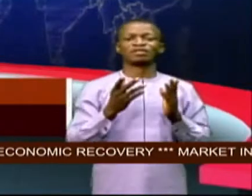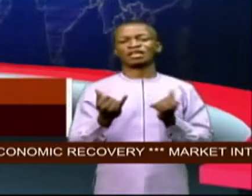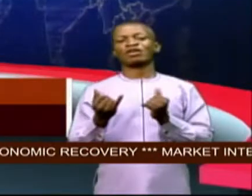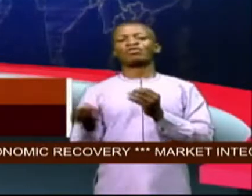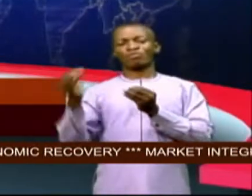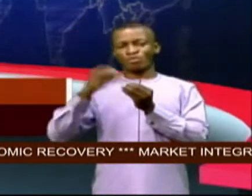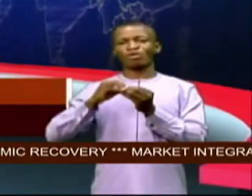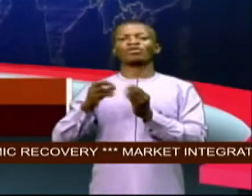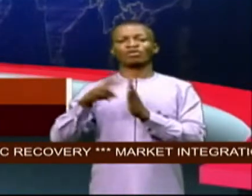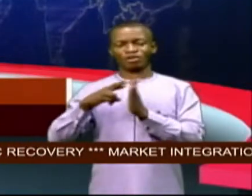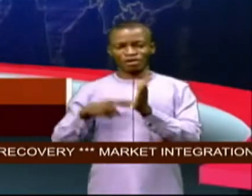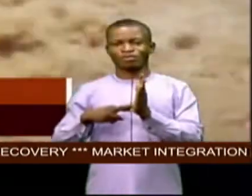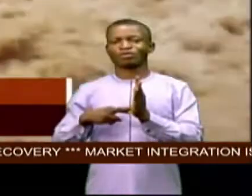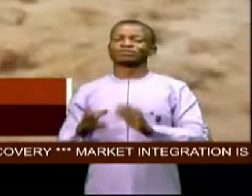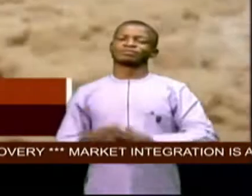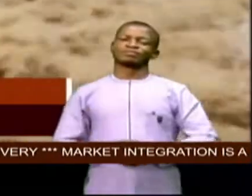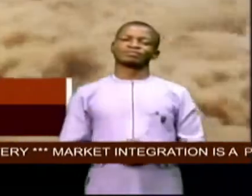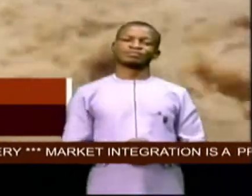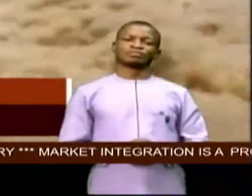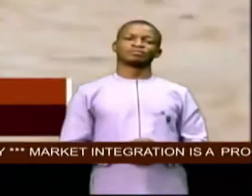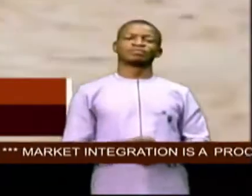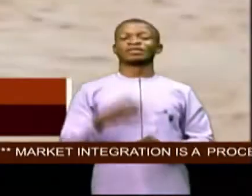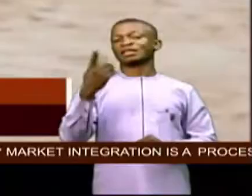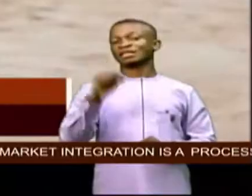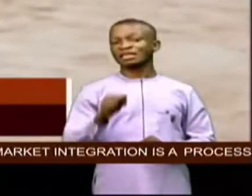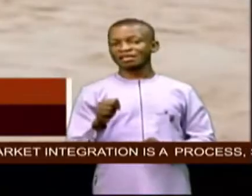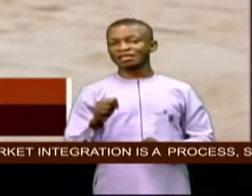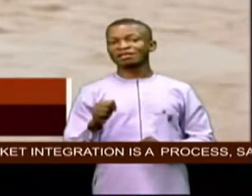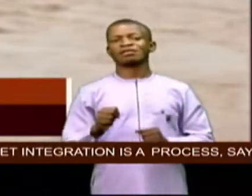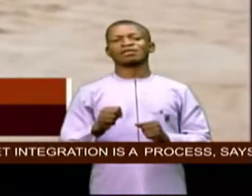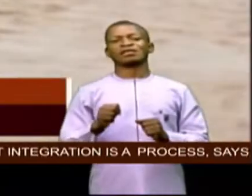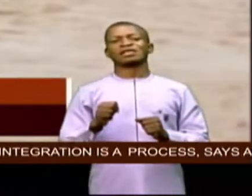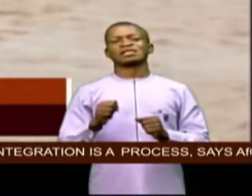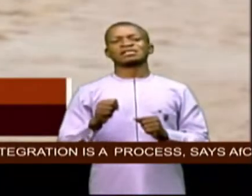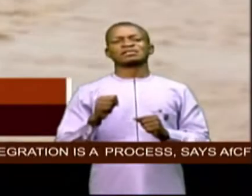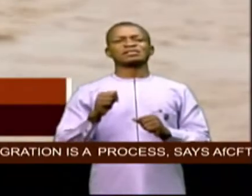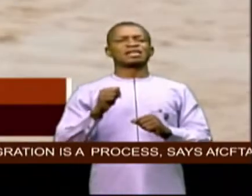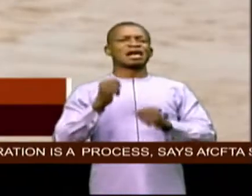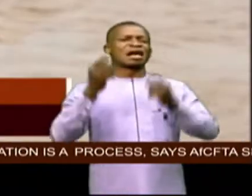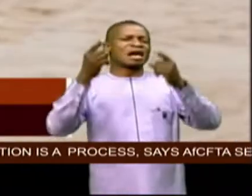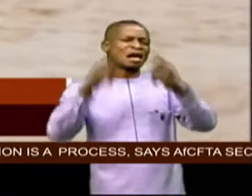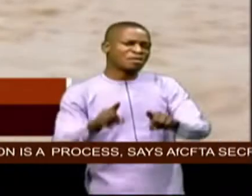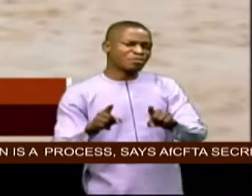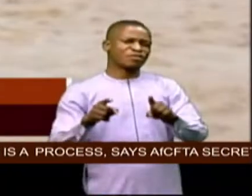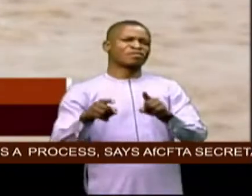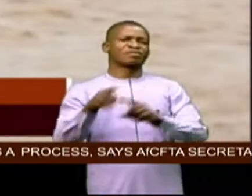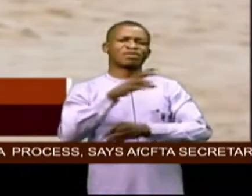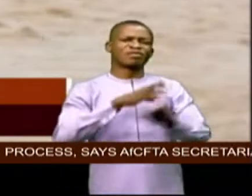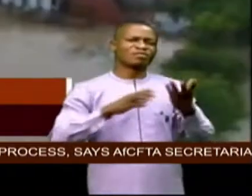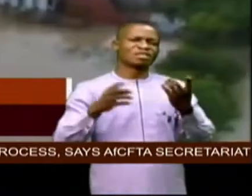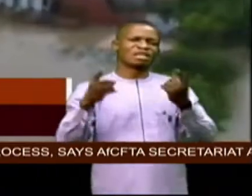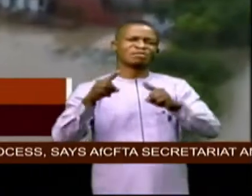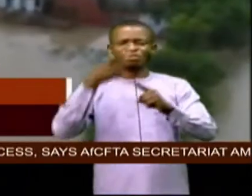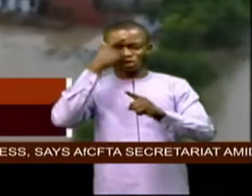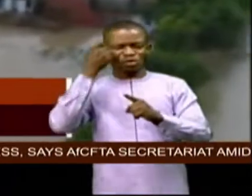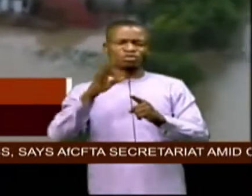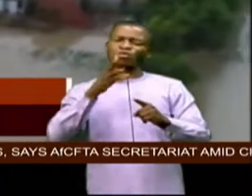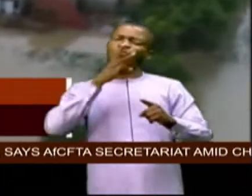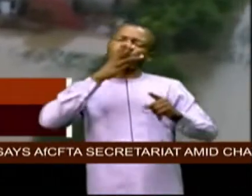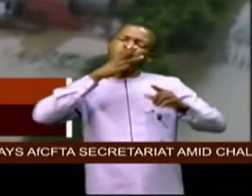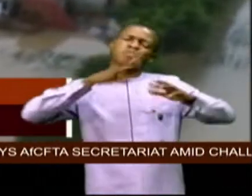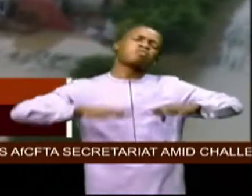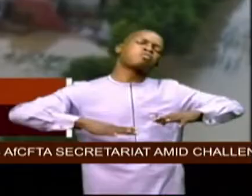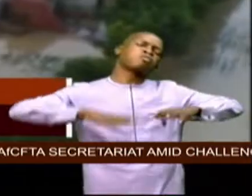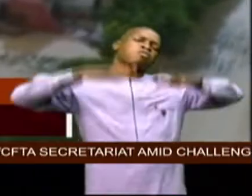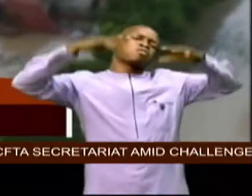yakubu reports the magnitude of devastation occasioned by perennial flooding and other